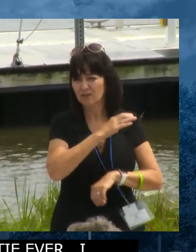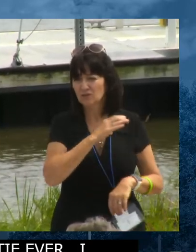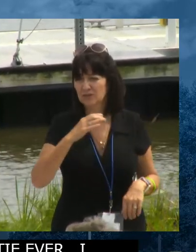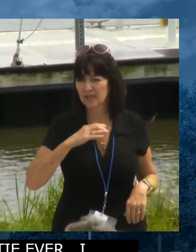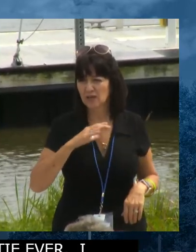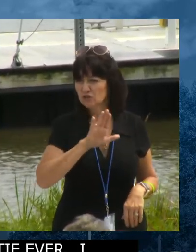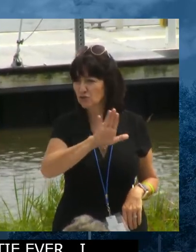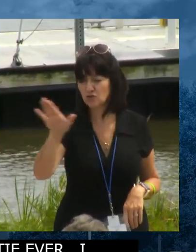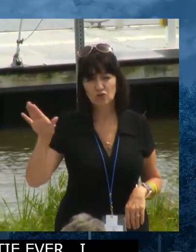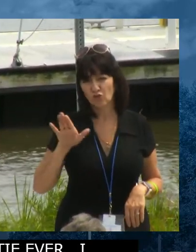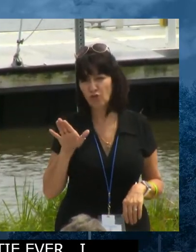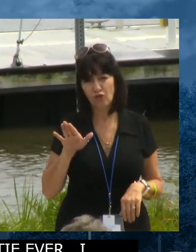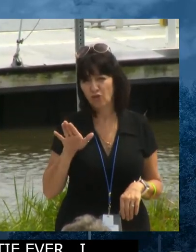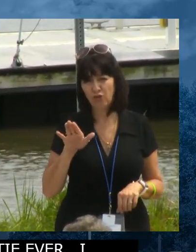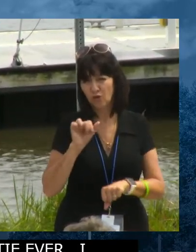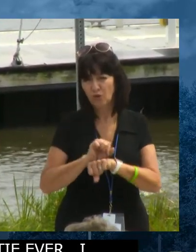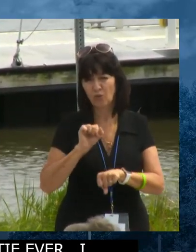job.